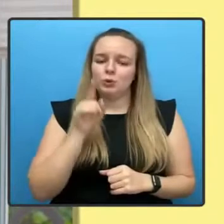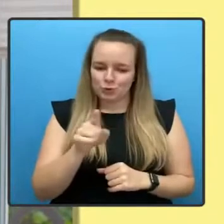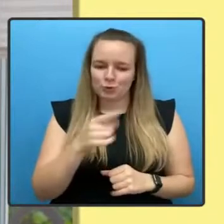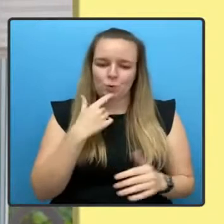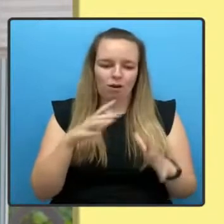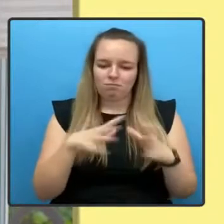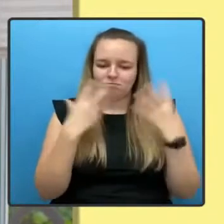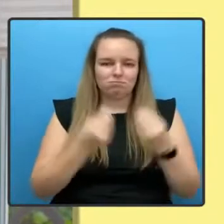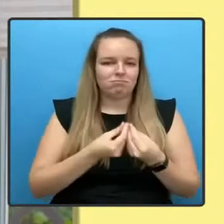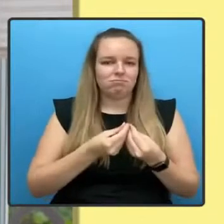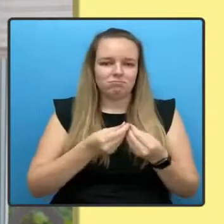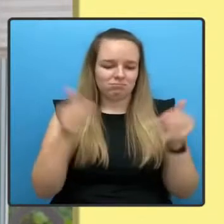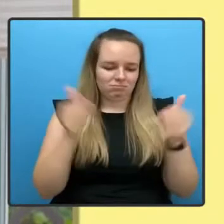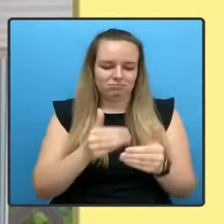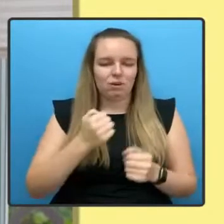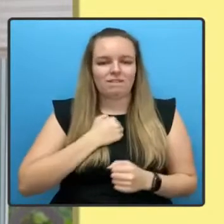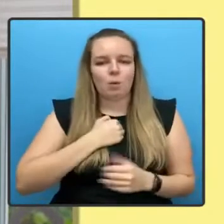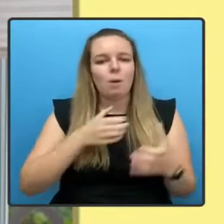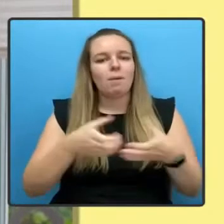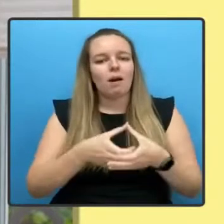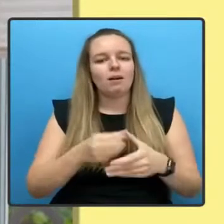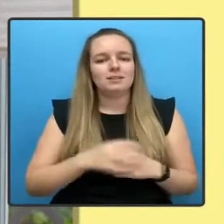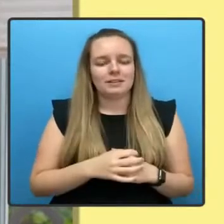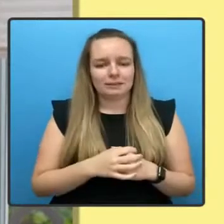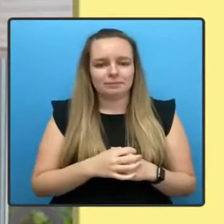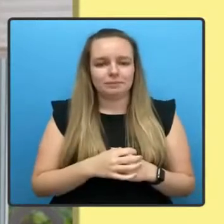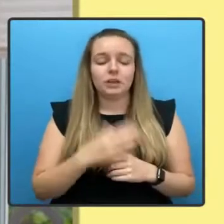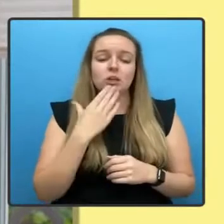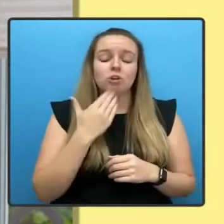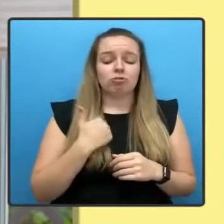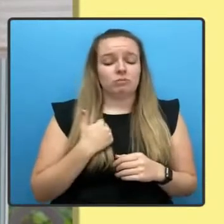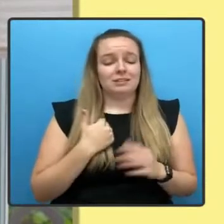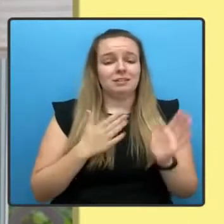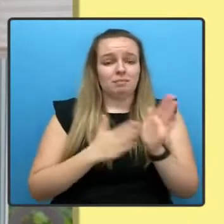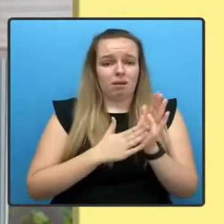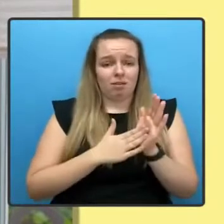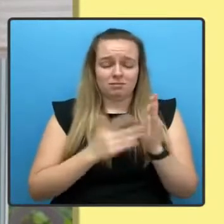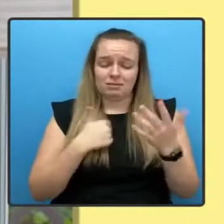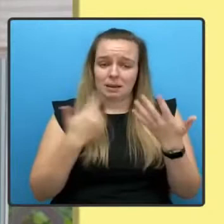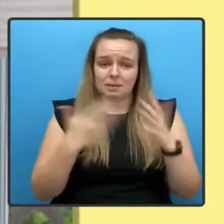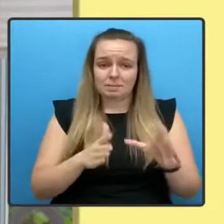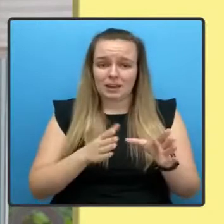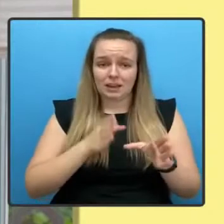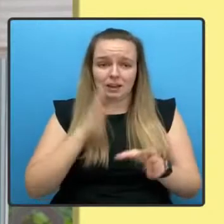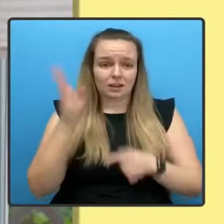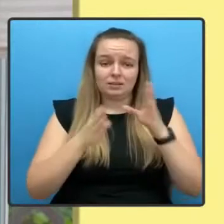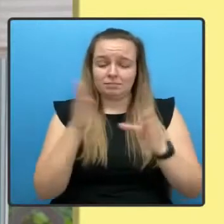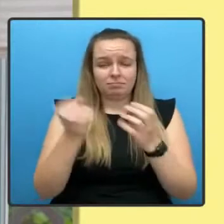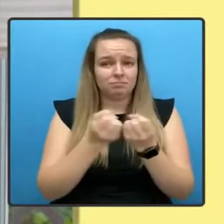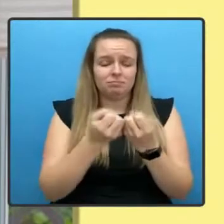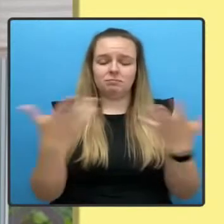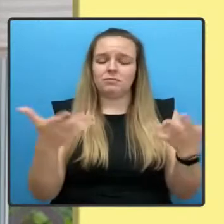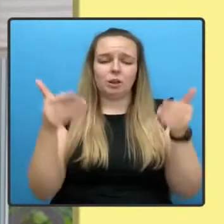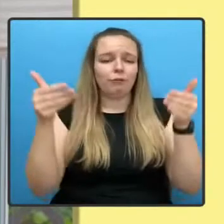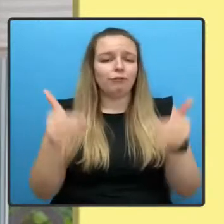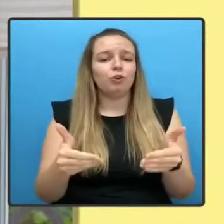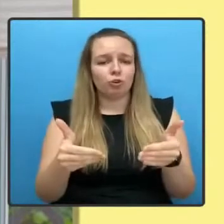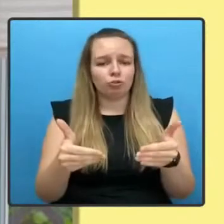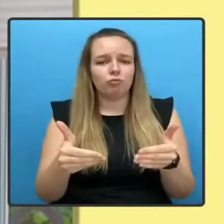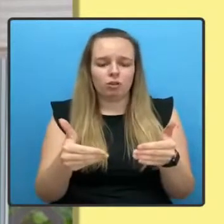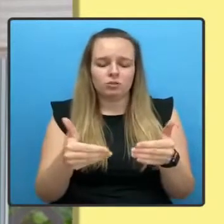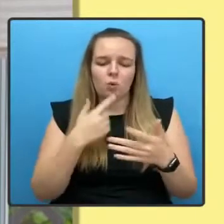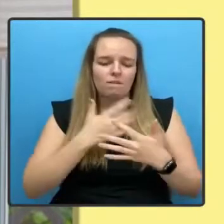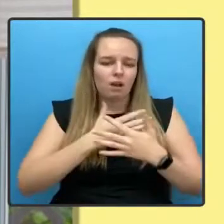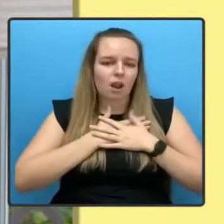You know, in recent months I have attended far too many funerals of much-loved party stalwarts.